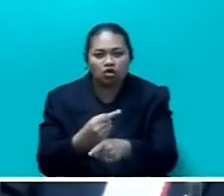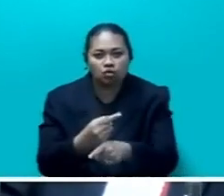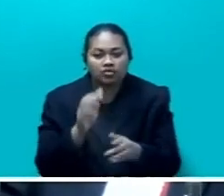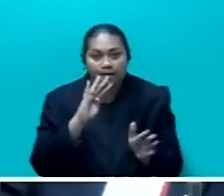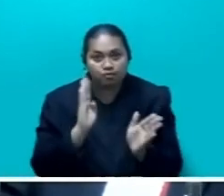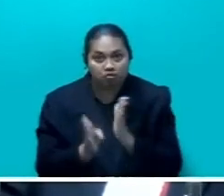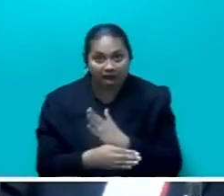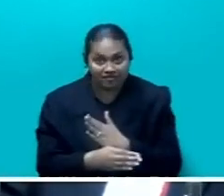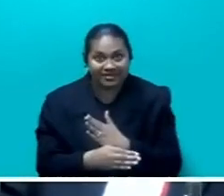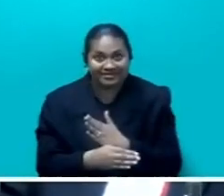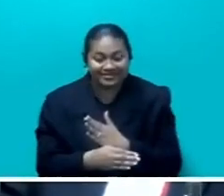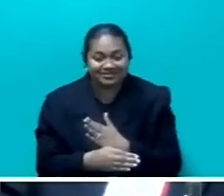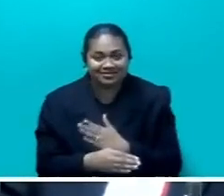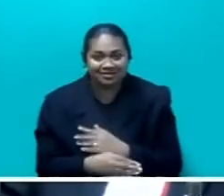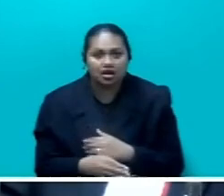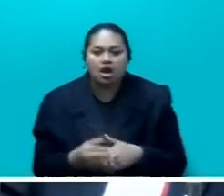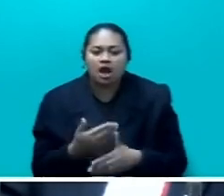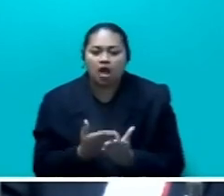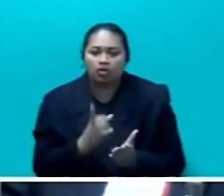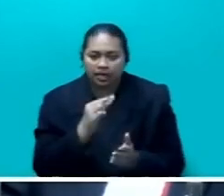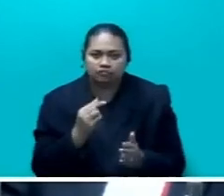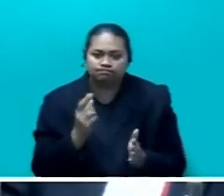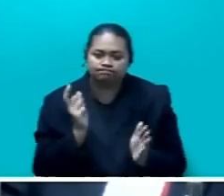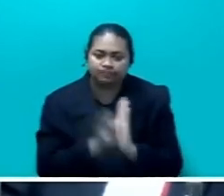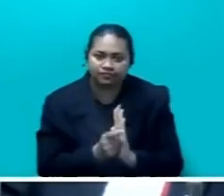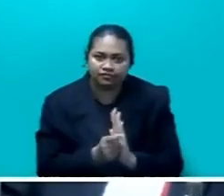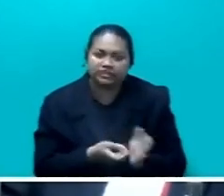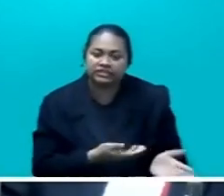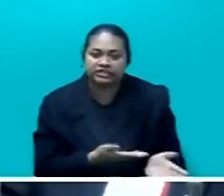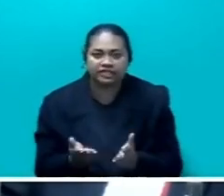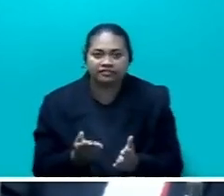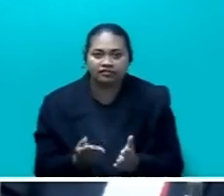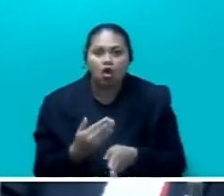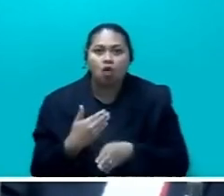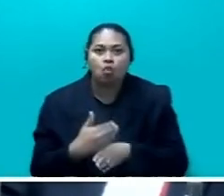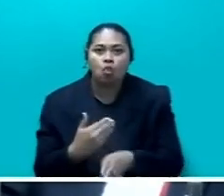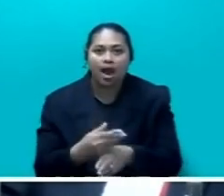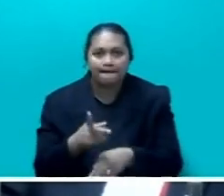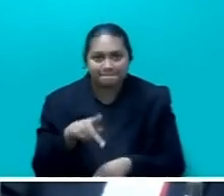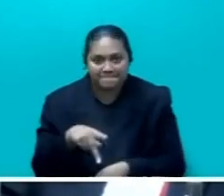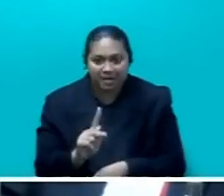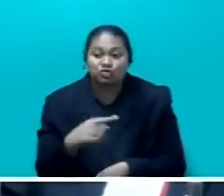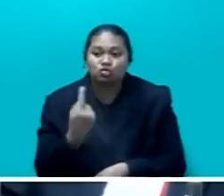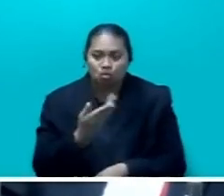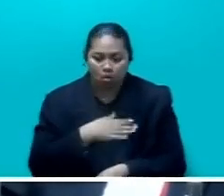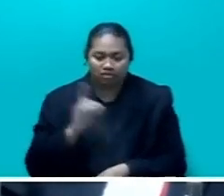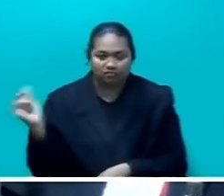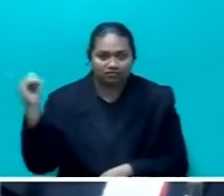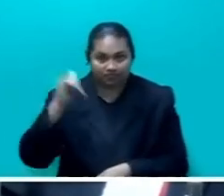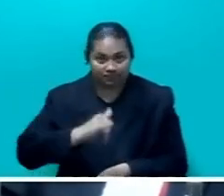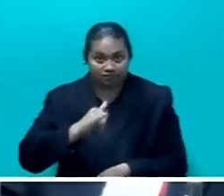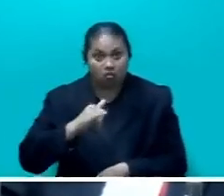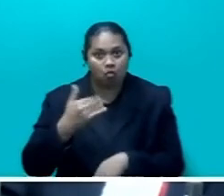how we can be more efficient in granting work permits, you know, for those that want to come and work here.